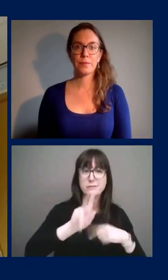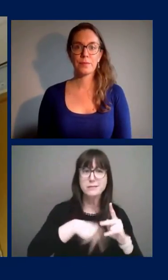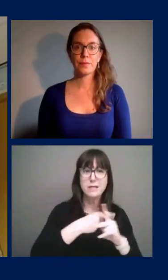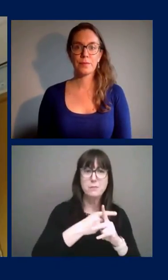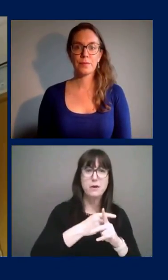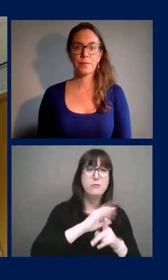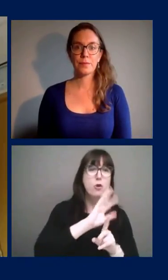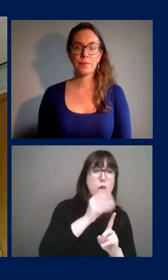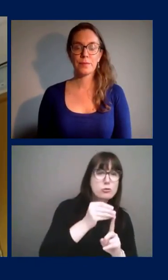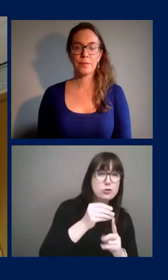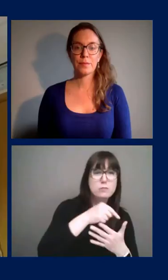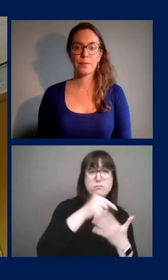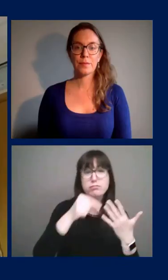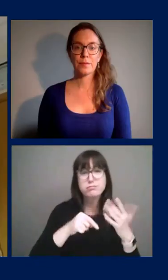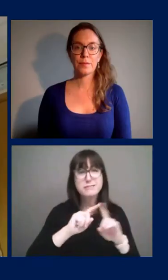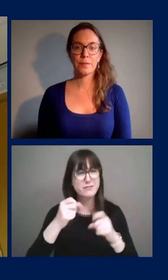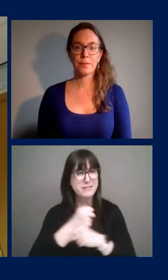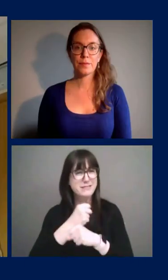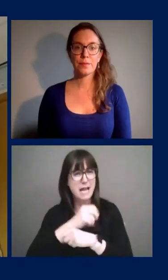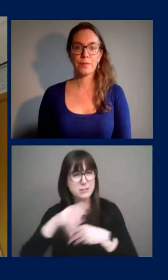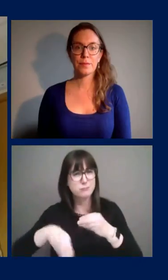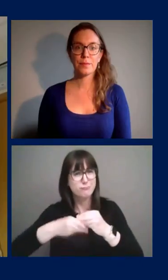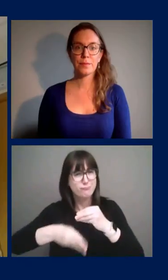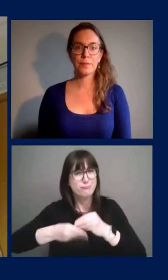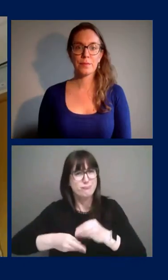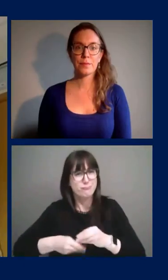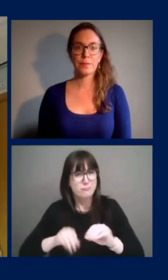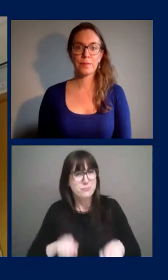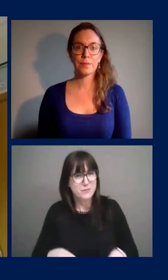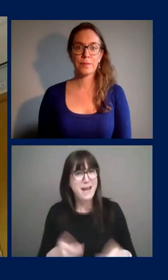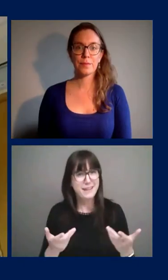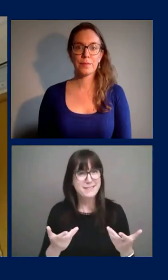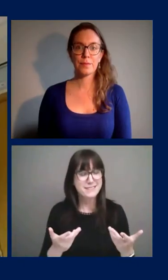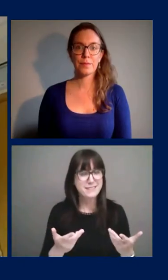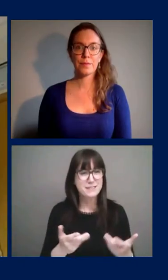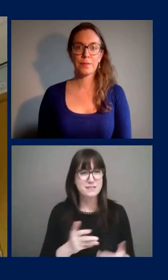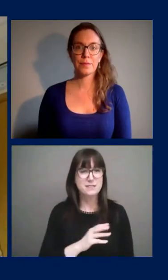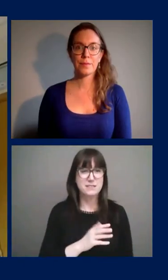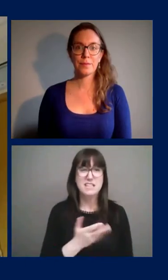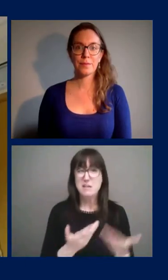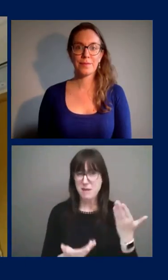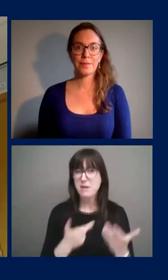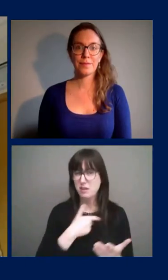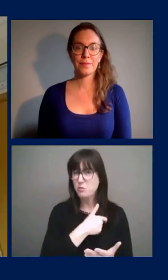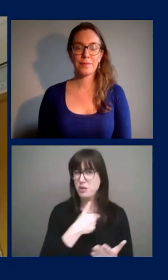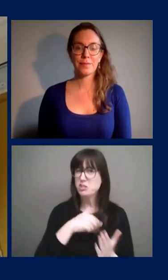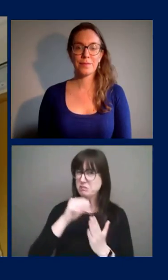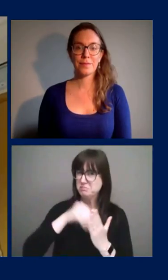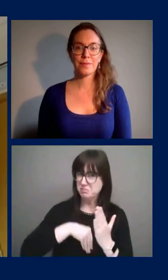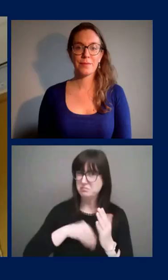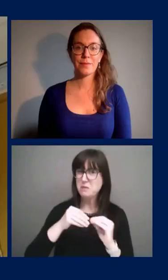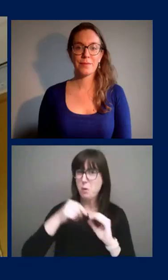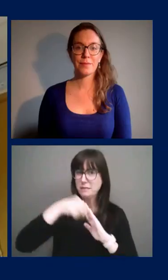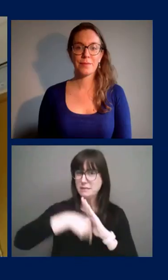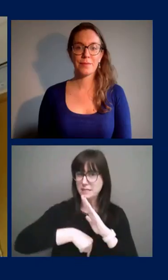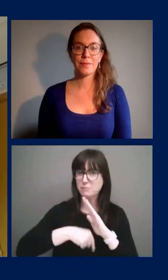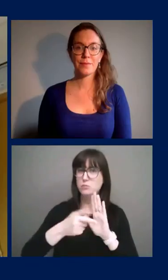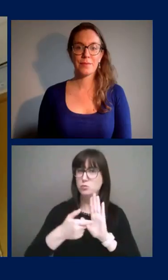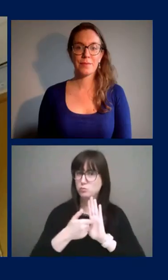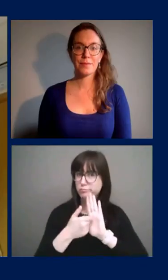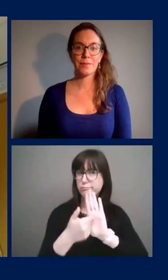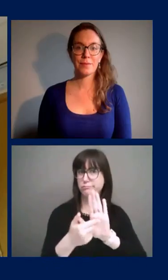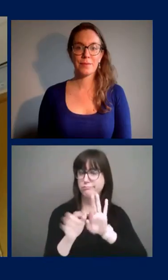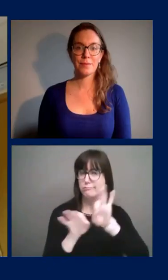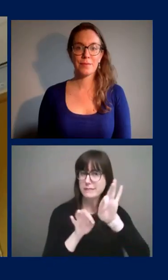So that is my understanding. I think it's probably worth us writing this up a little bit more to share the